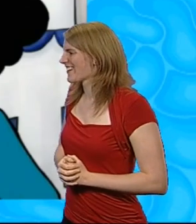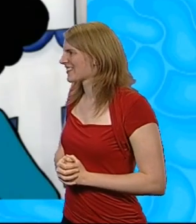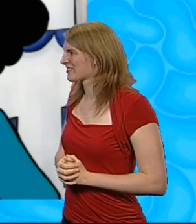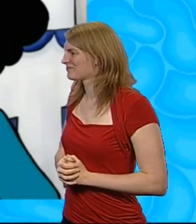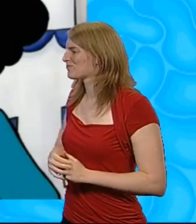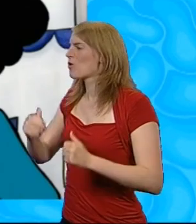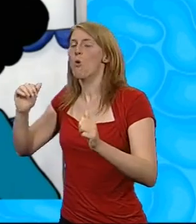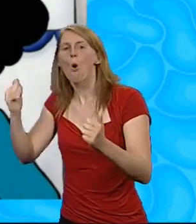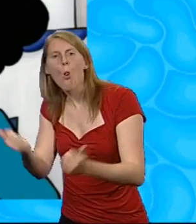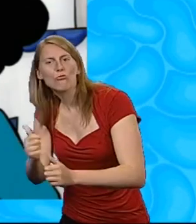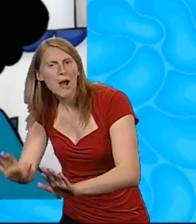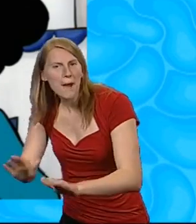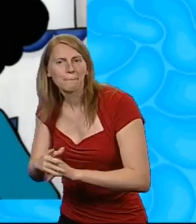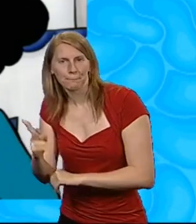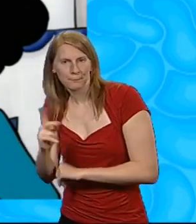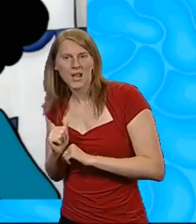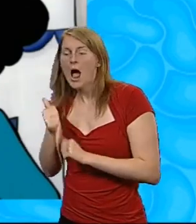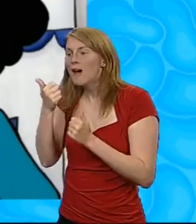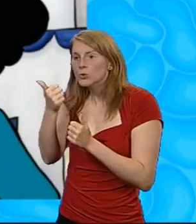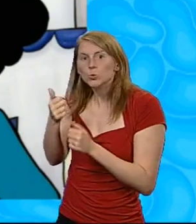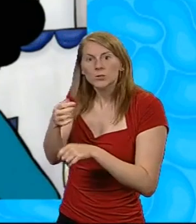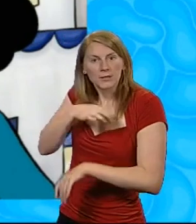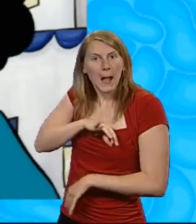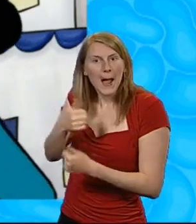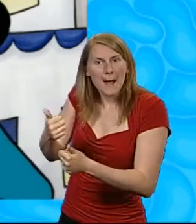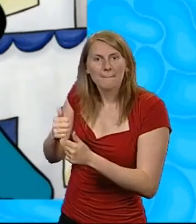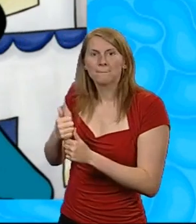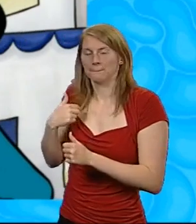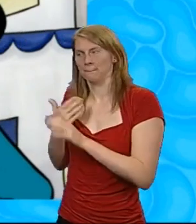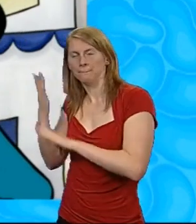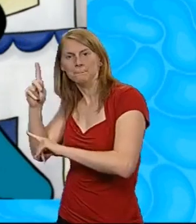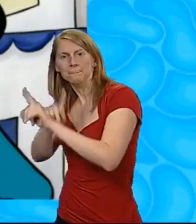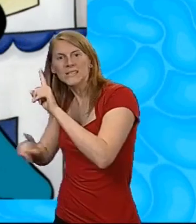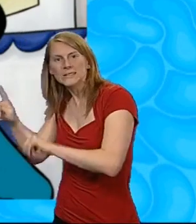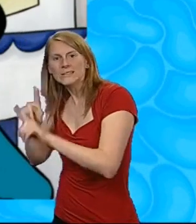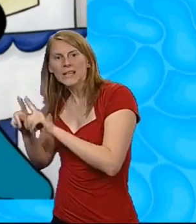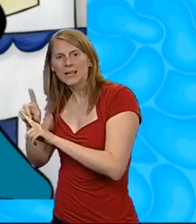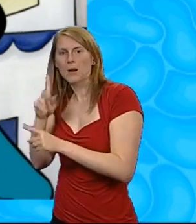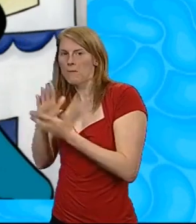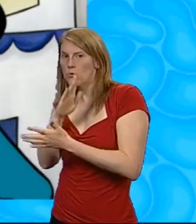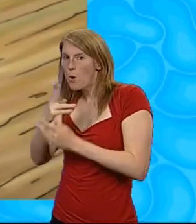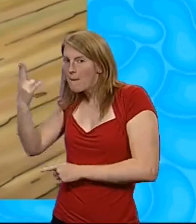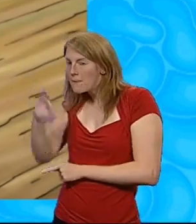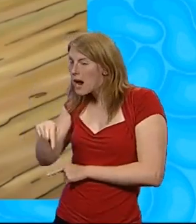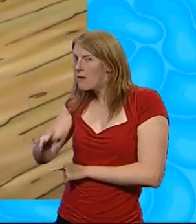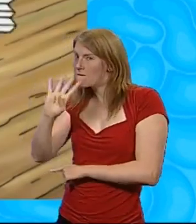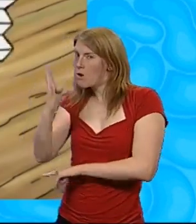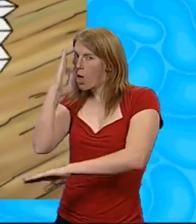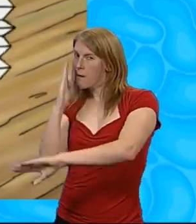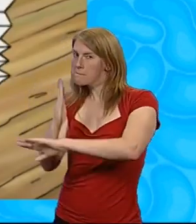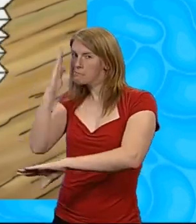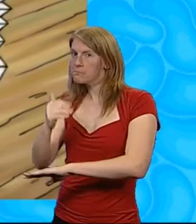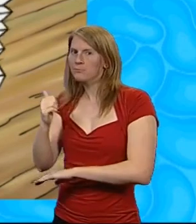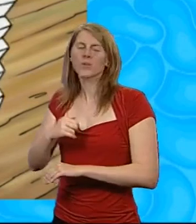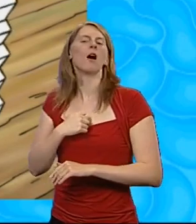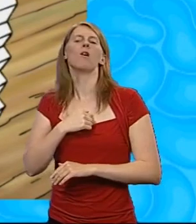All right, you two. Have a good time while I'm at my meeting. But make sure you're back here for the four o'clock ferry, Monique. Don't worry,